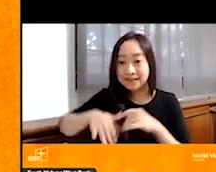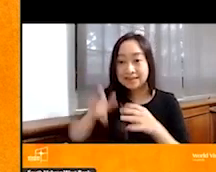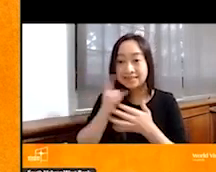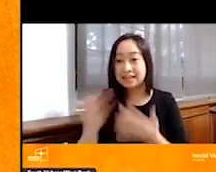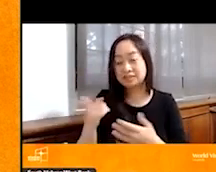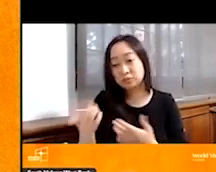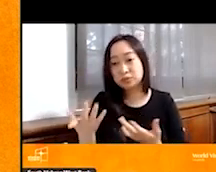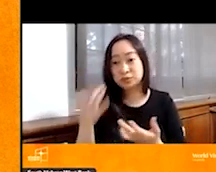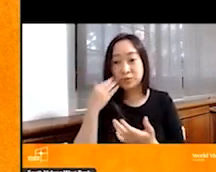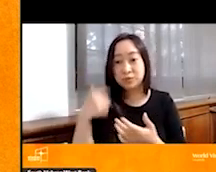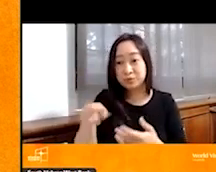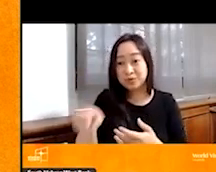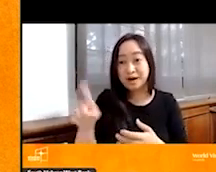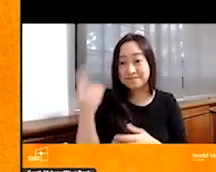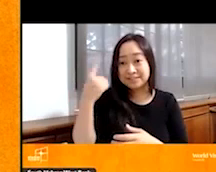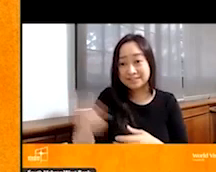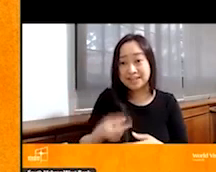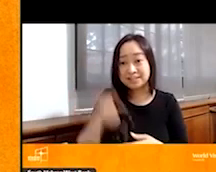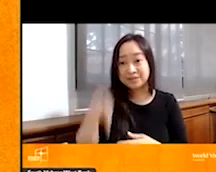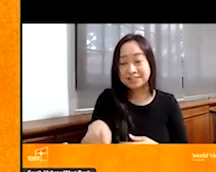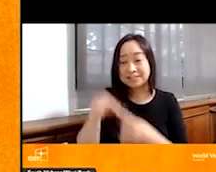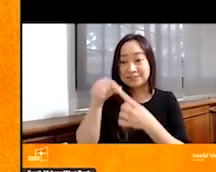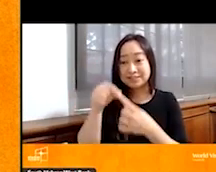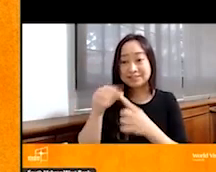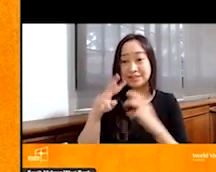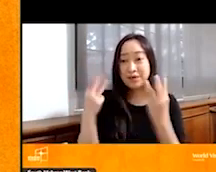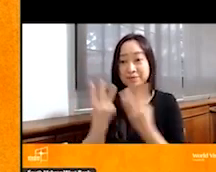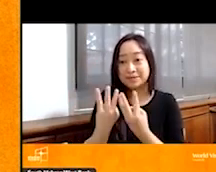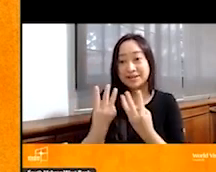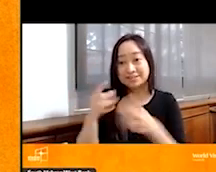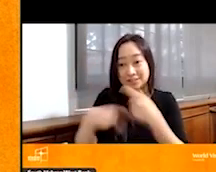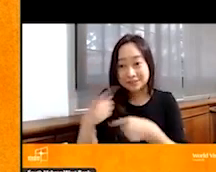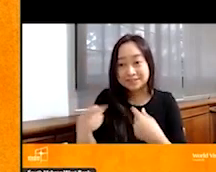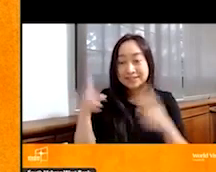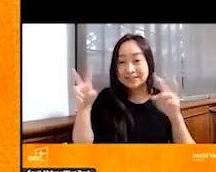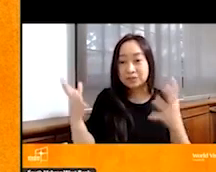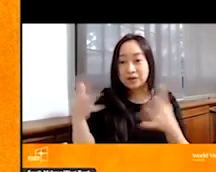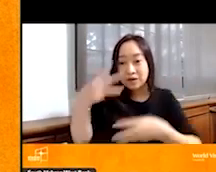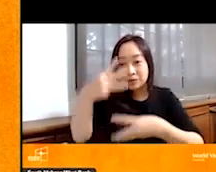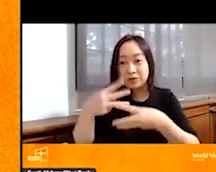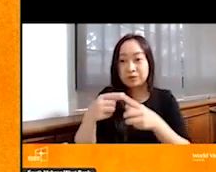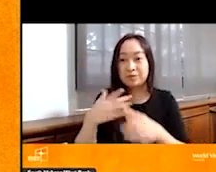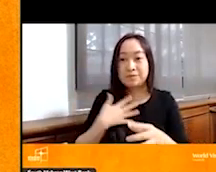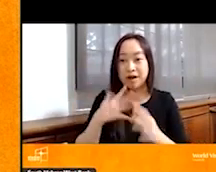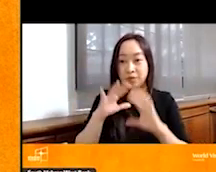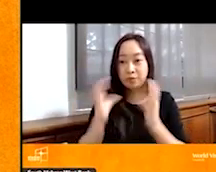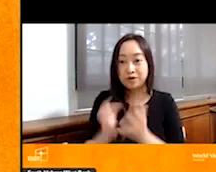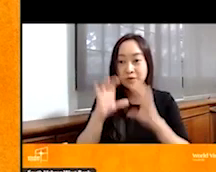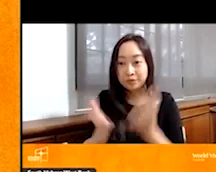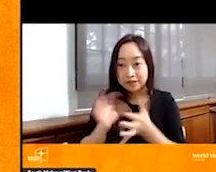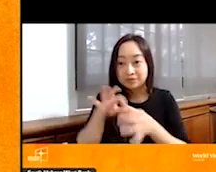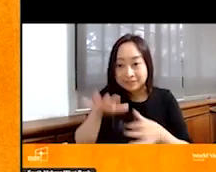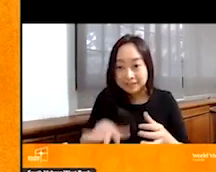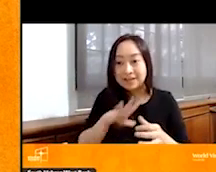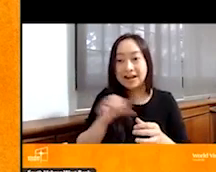very first guest on this specially curated webinar series? We titled it Window to My World, The World of the Child